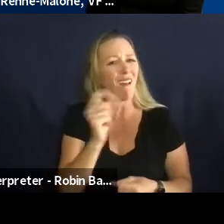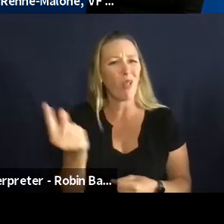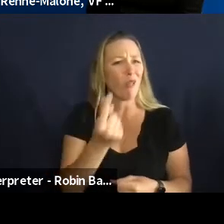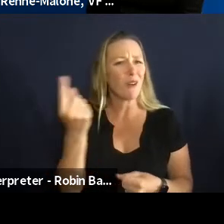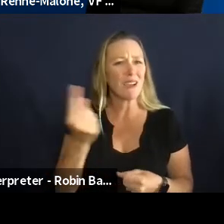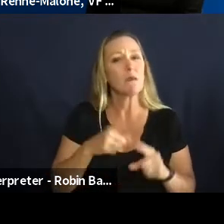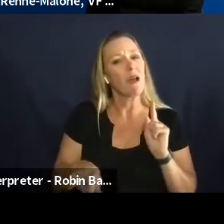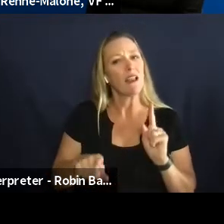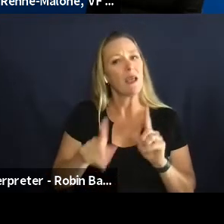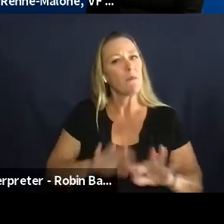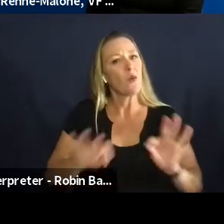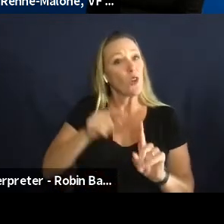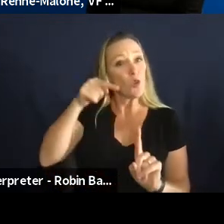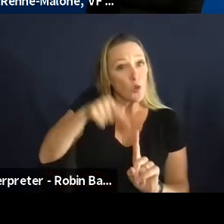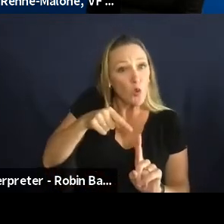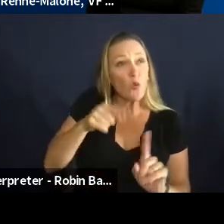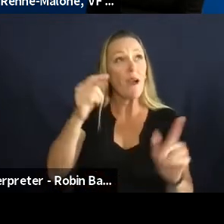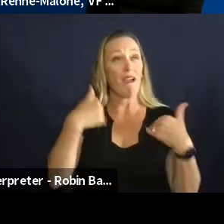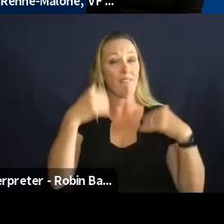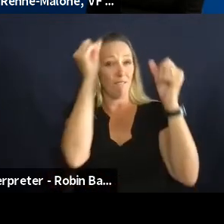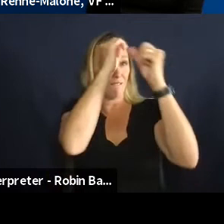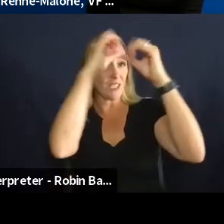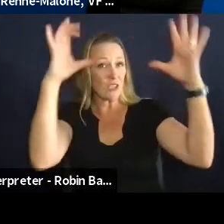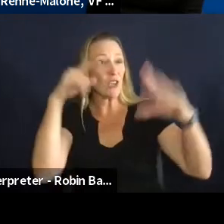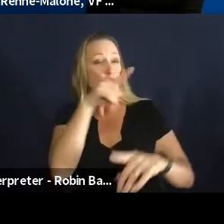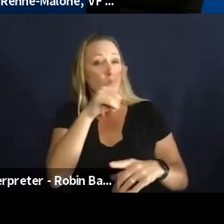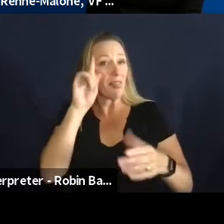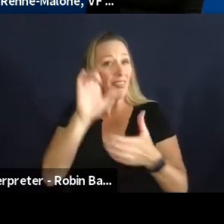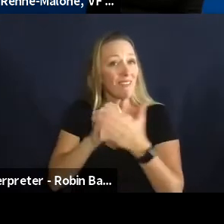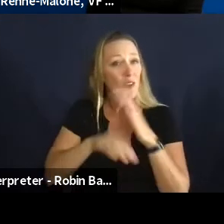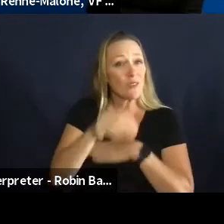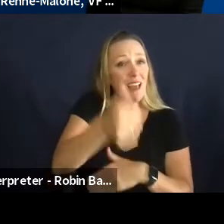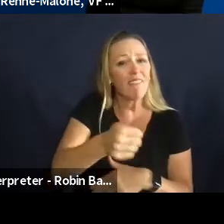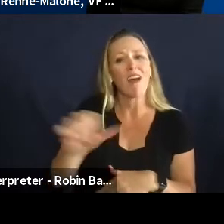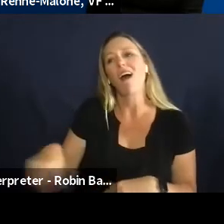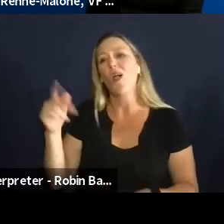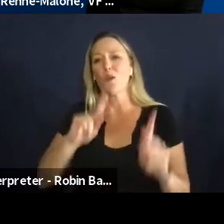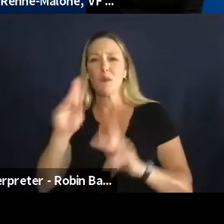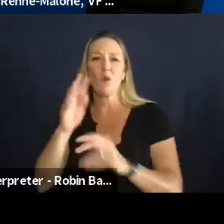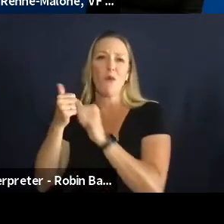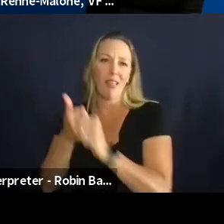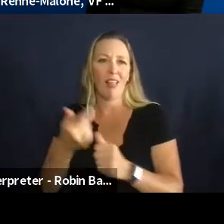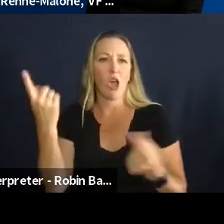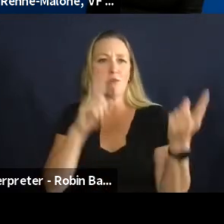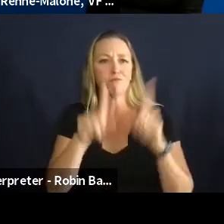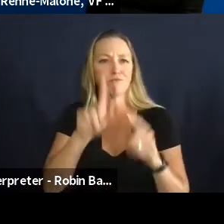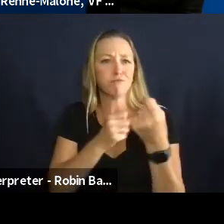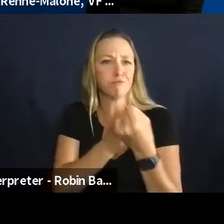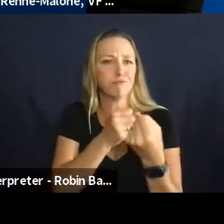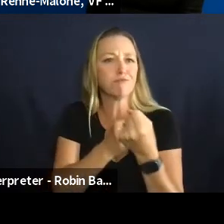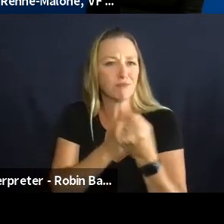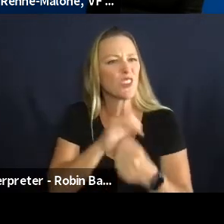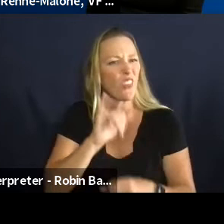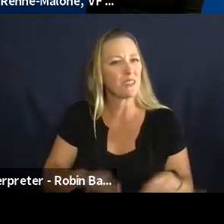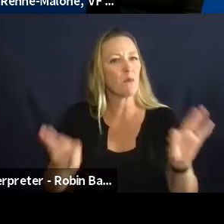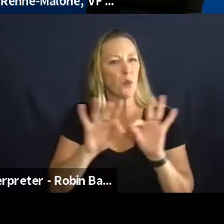eventually people will fall in line yeah i think it's keeping that at the forefront of your mind yeah and